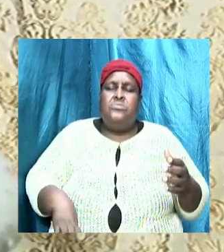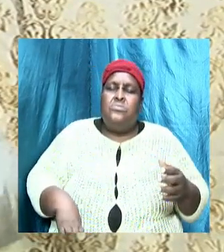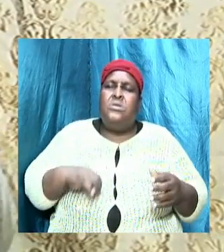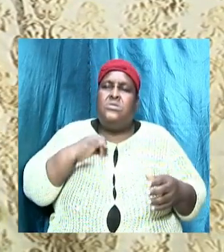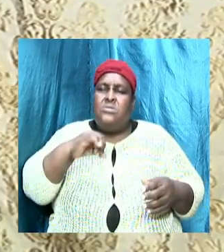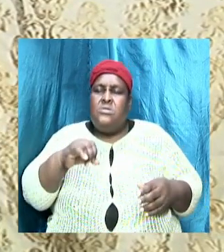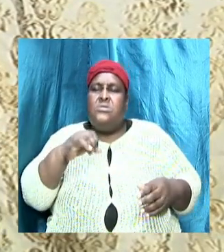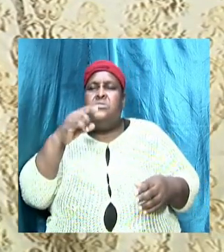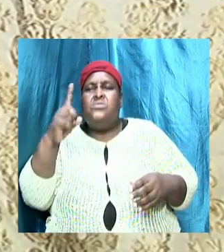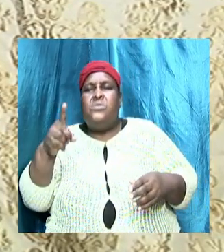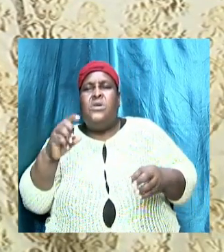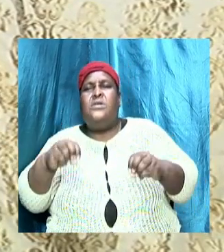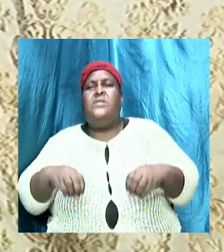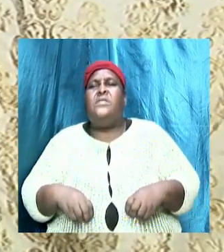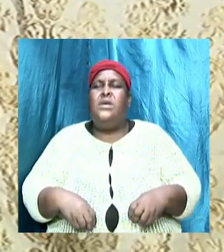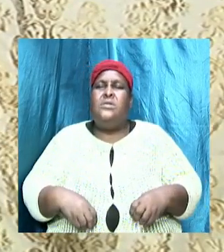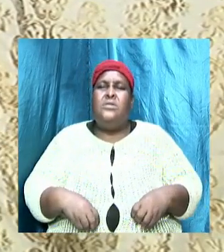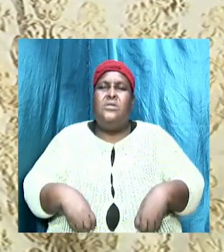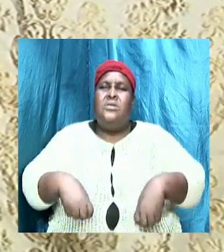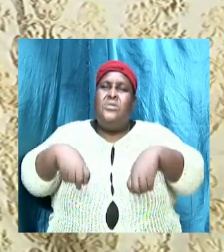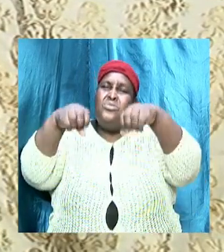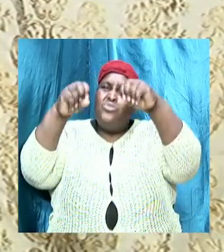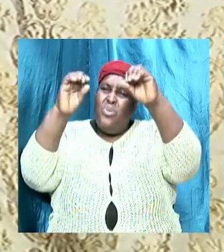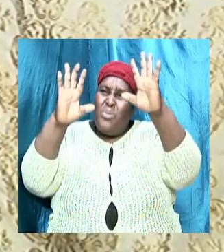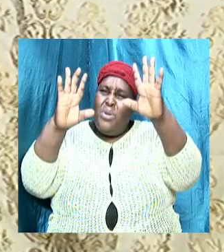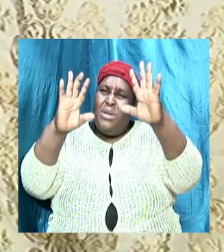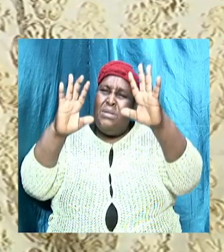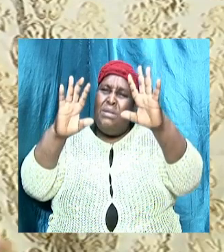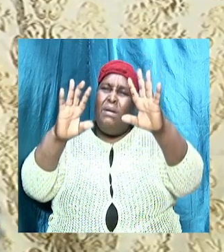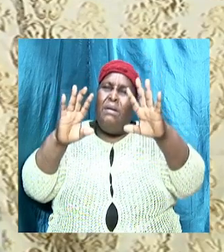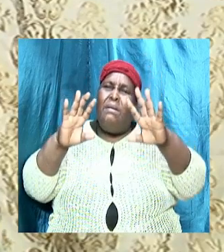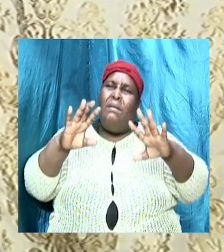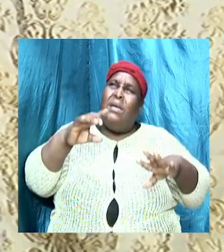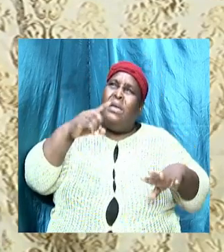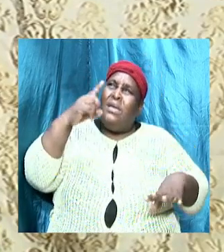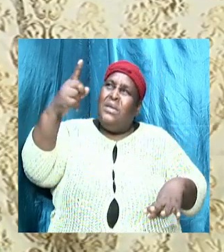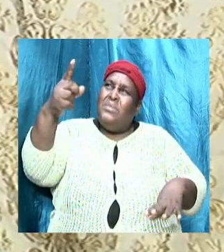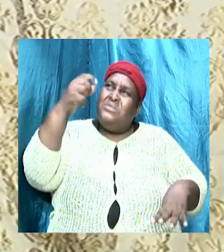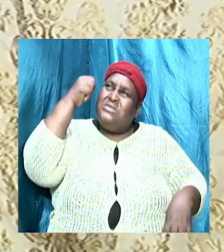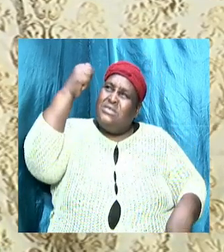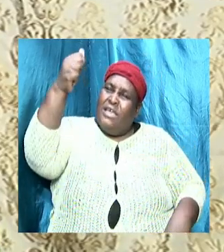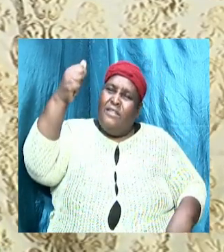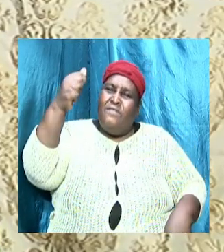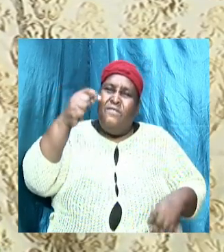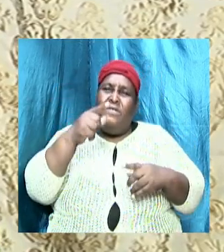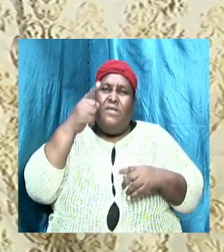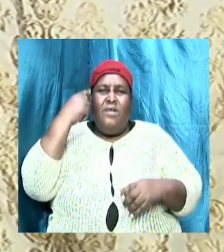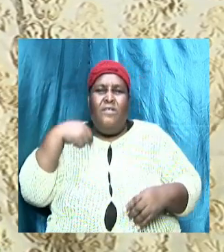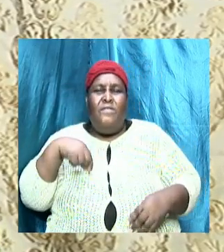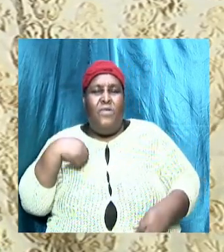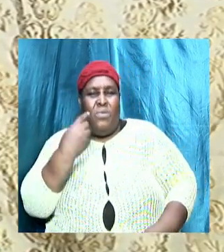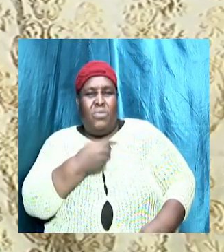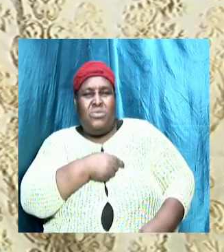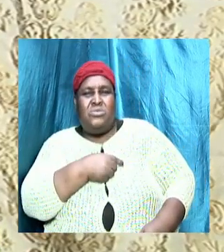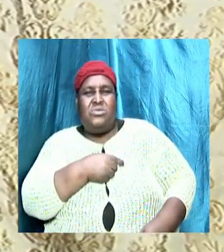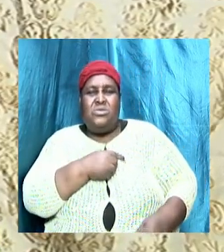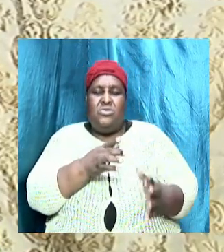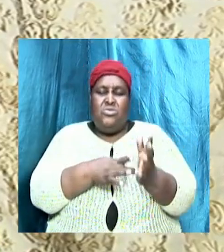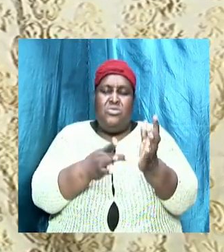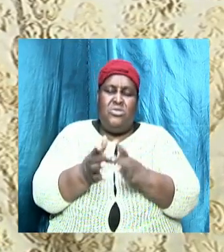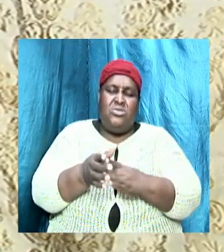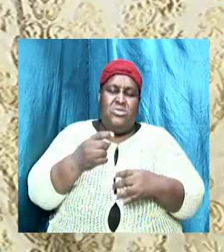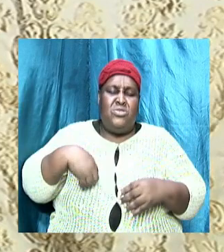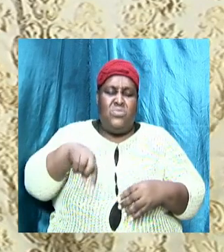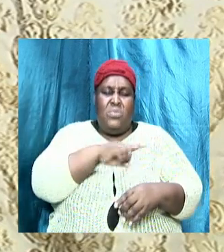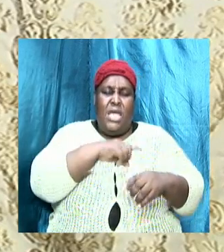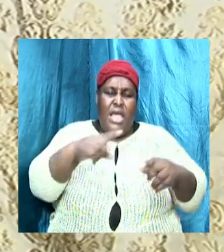gave up his life in our stead in him we live in him we move in